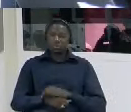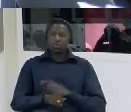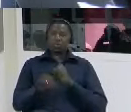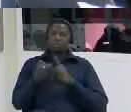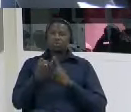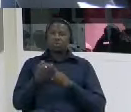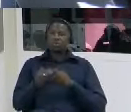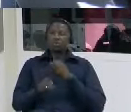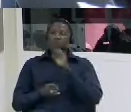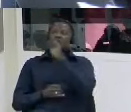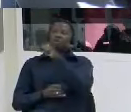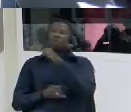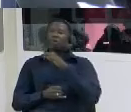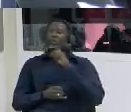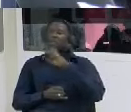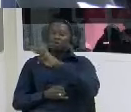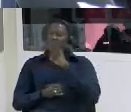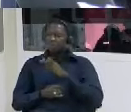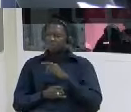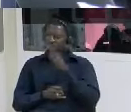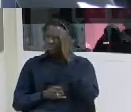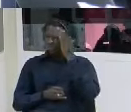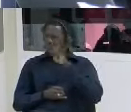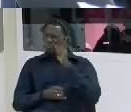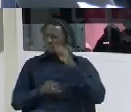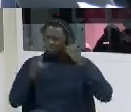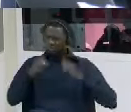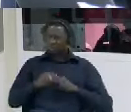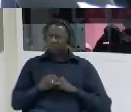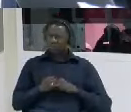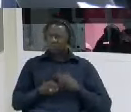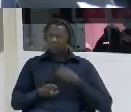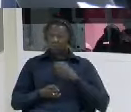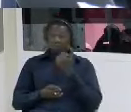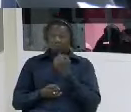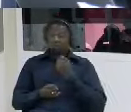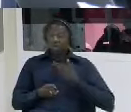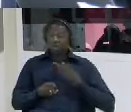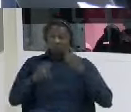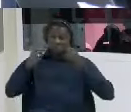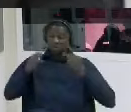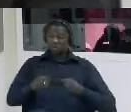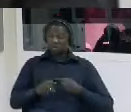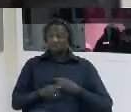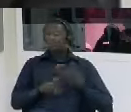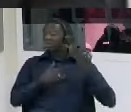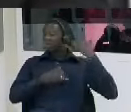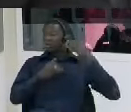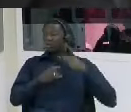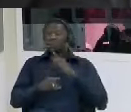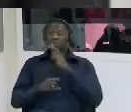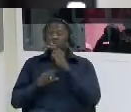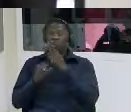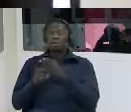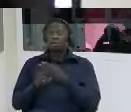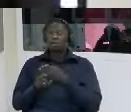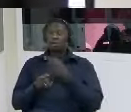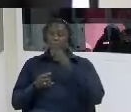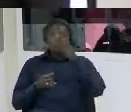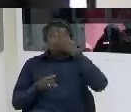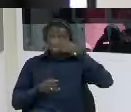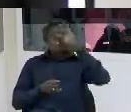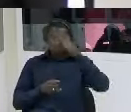did your family know what happened to you because we've had testimony from previous witnesses who've told the commission that their families didn't know